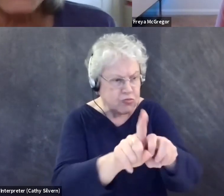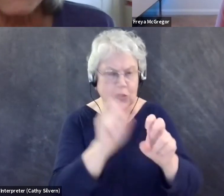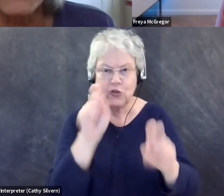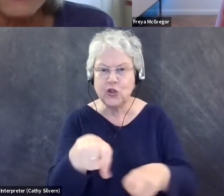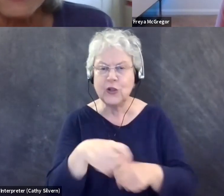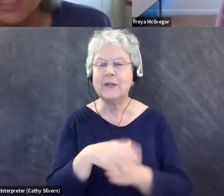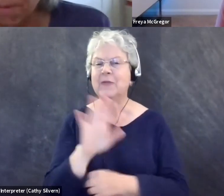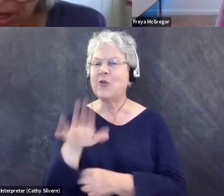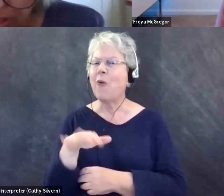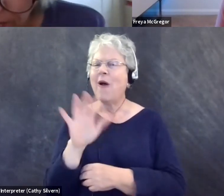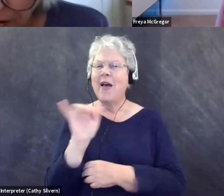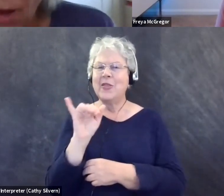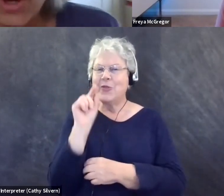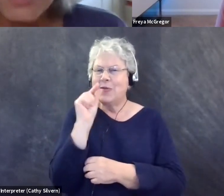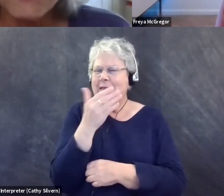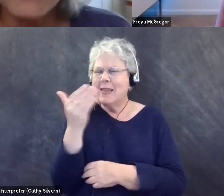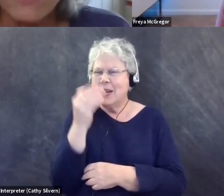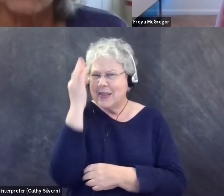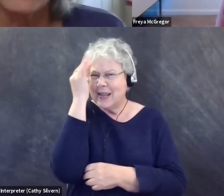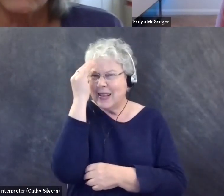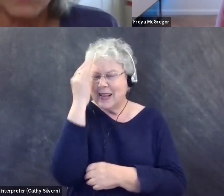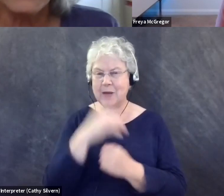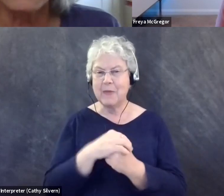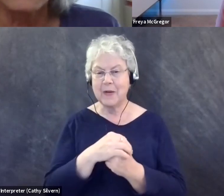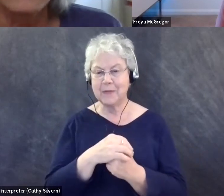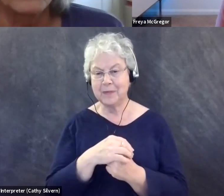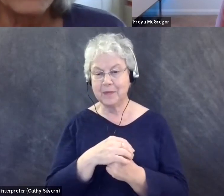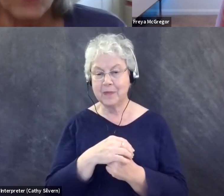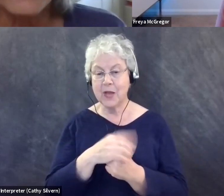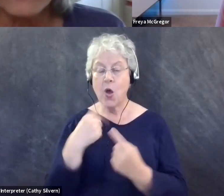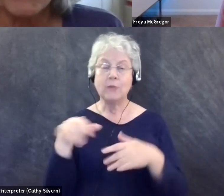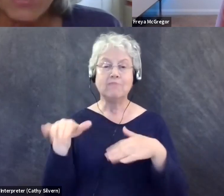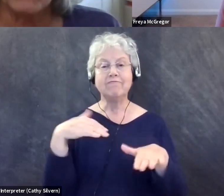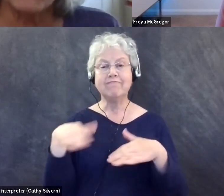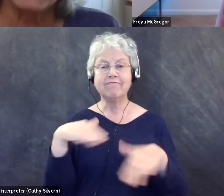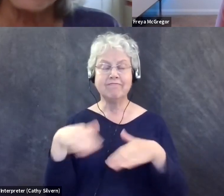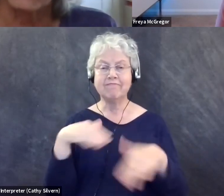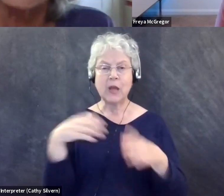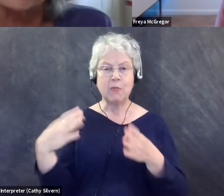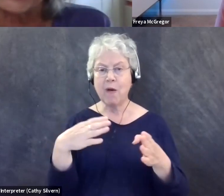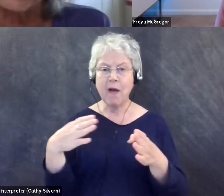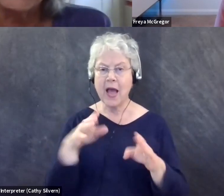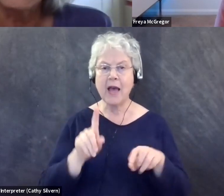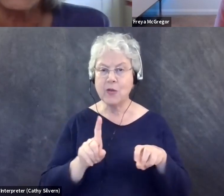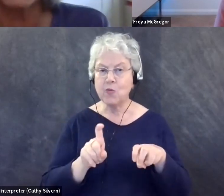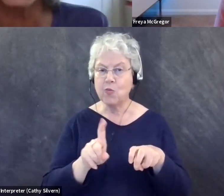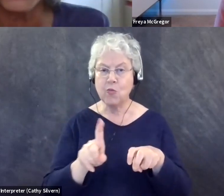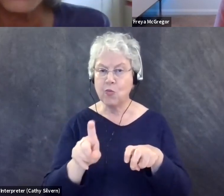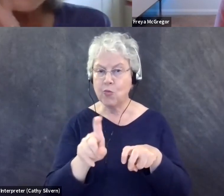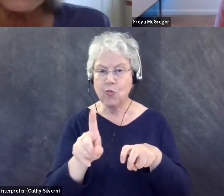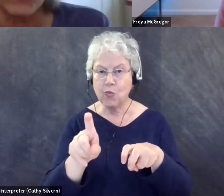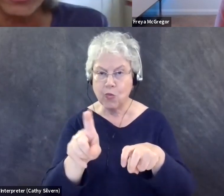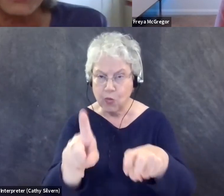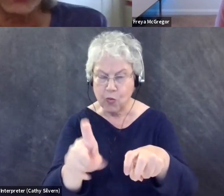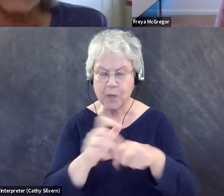those are just little things to think about. I would also say that when you're walking, when you're going down a path with a person in a wheelchair, he or